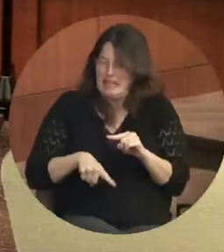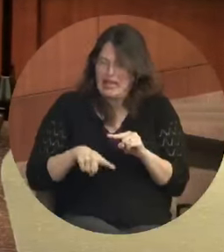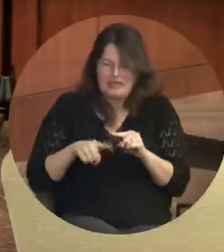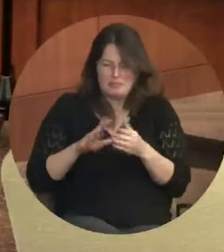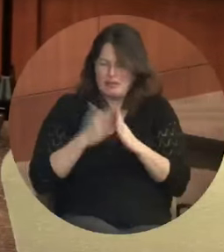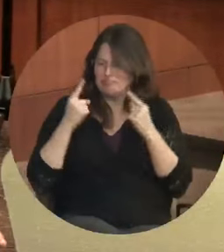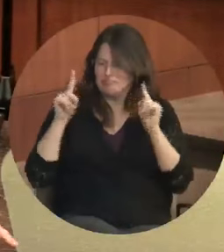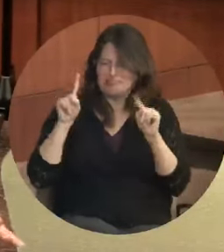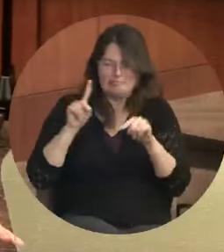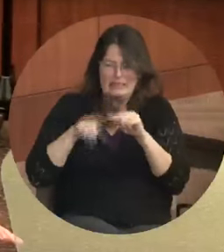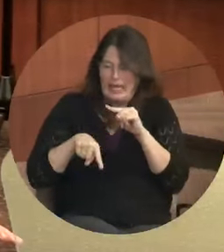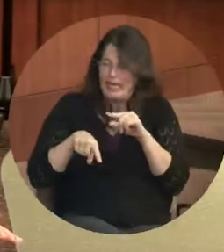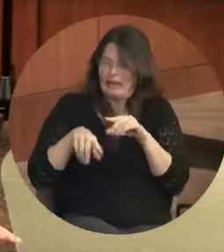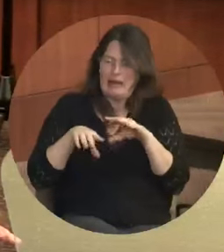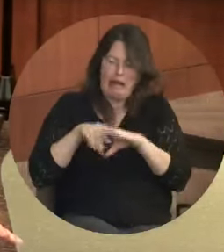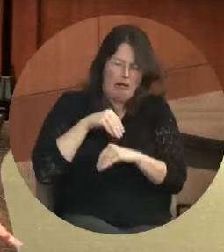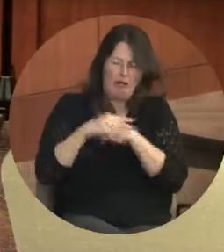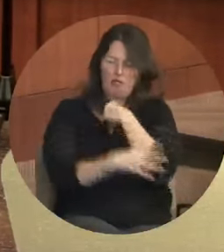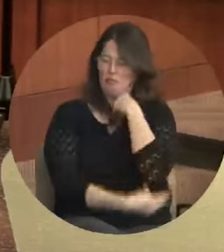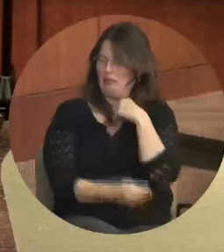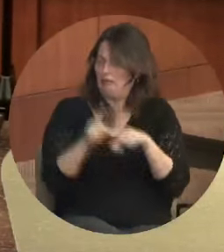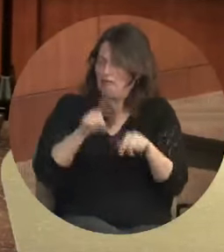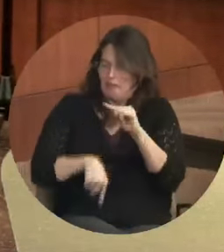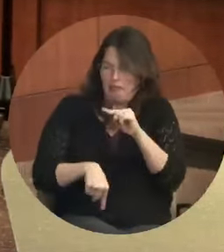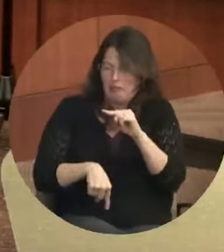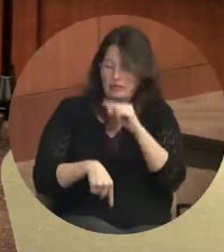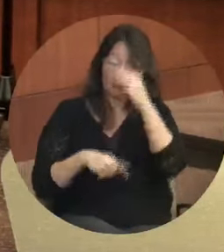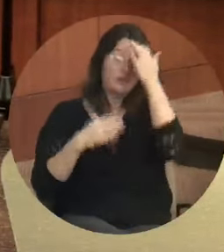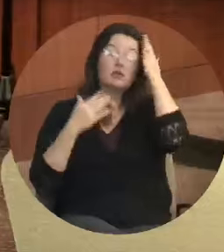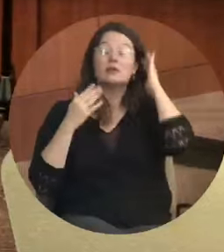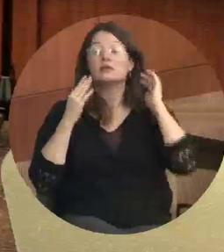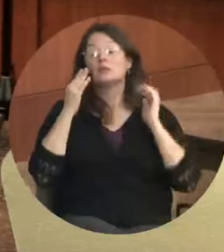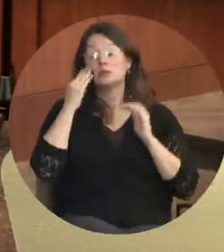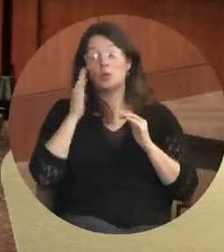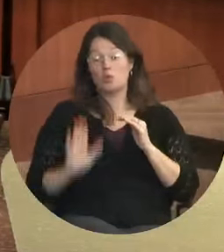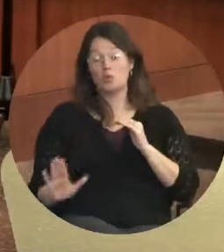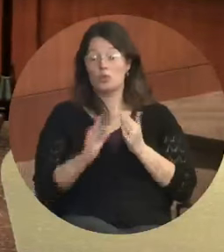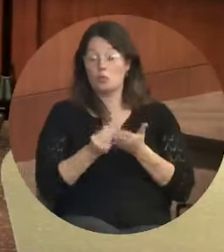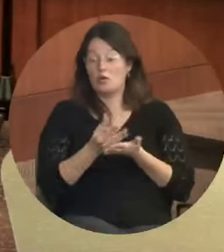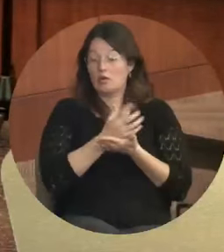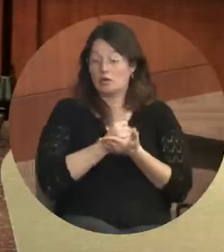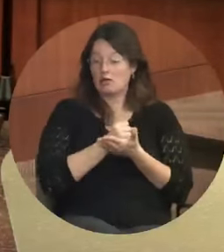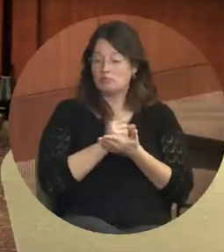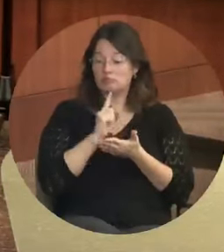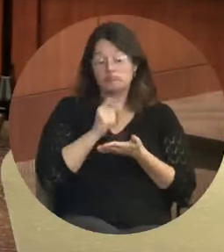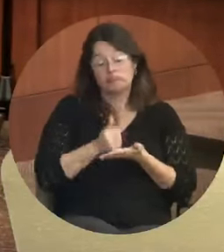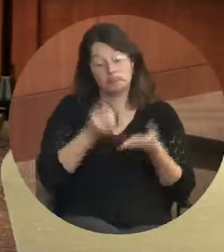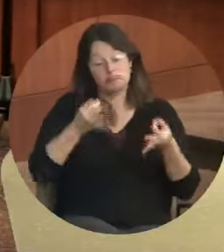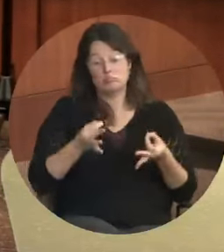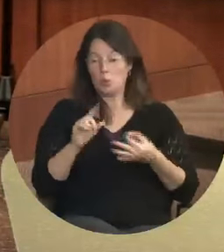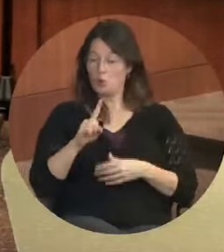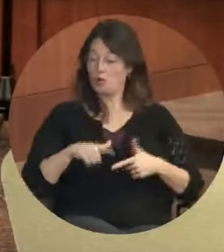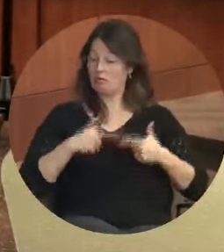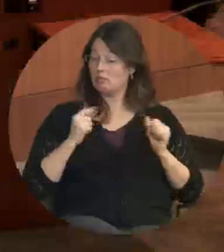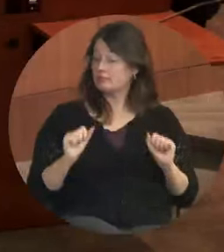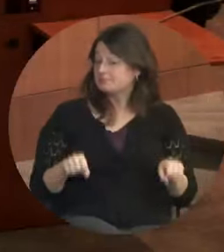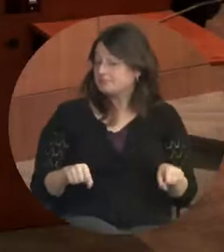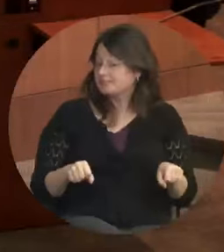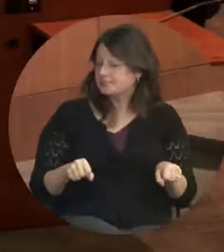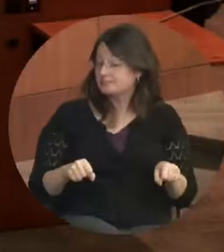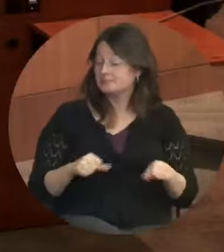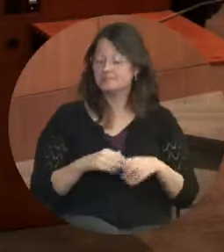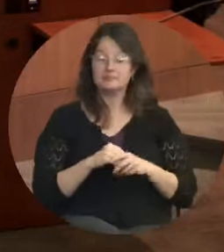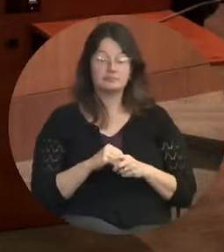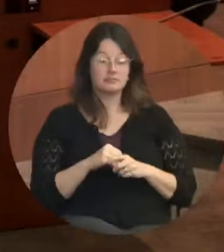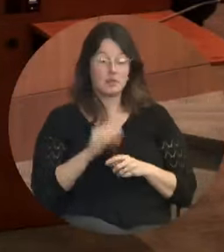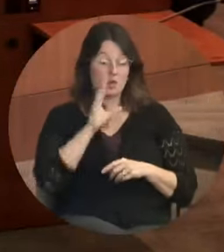So this, I know, your income determines where you live. And so we're